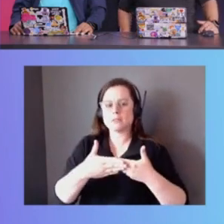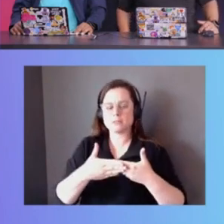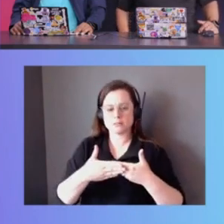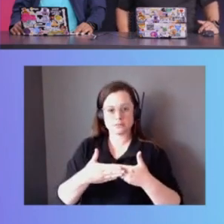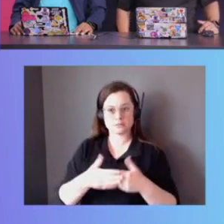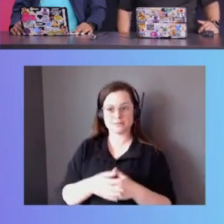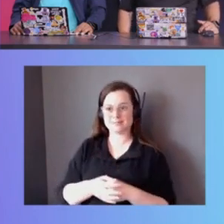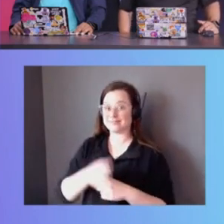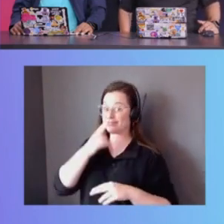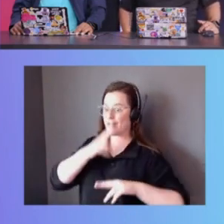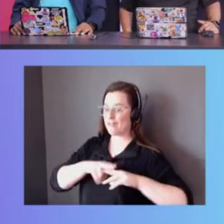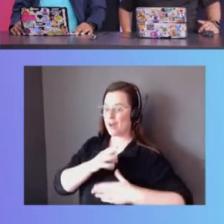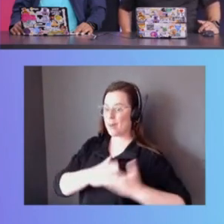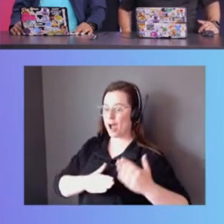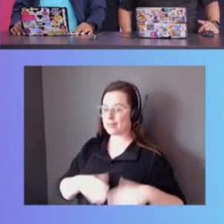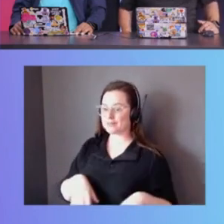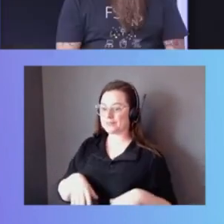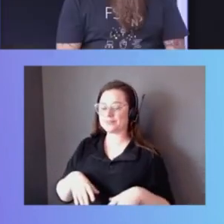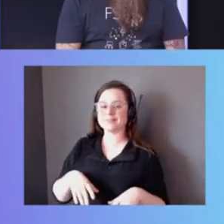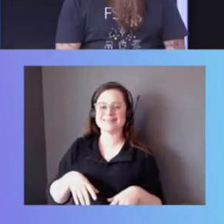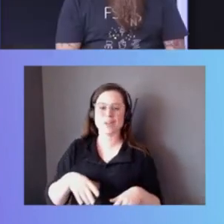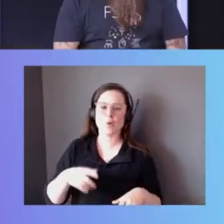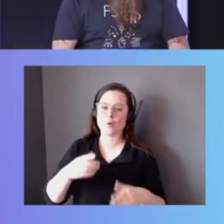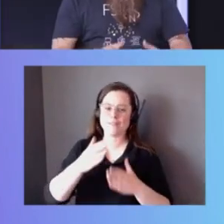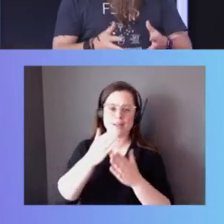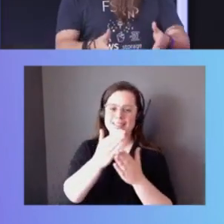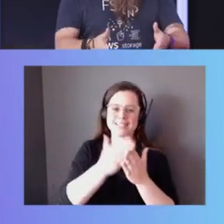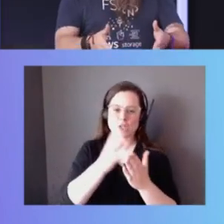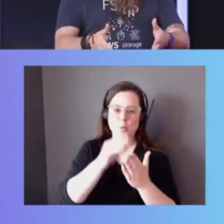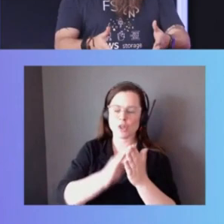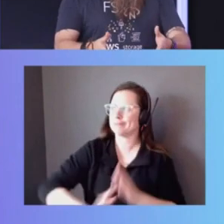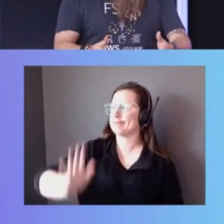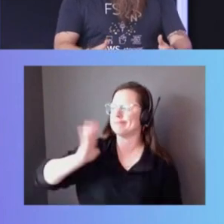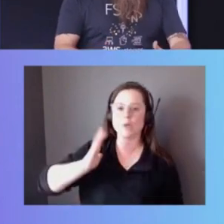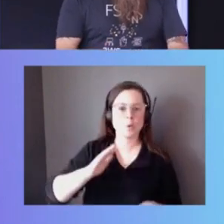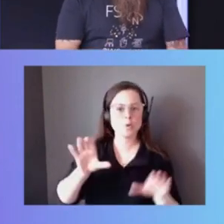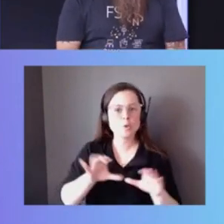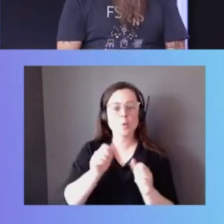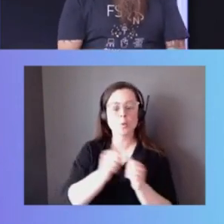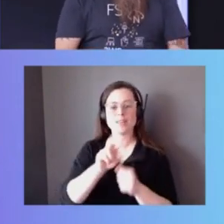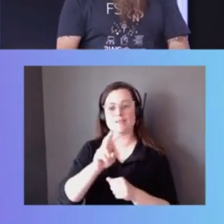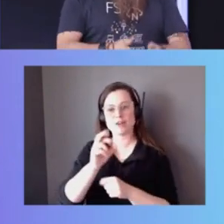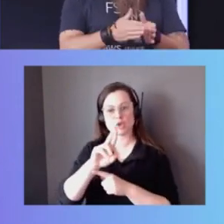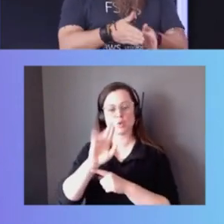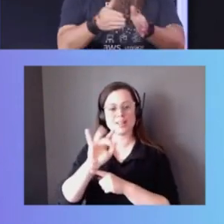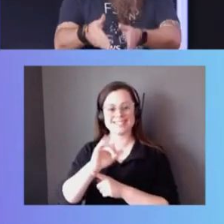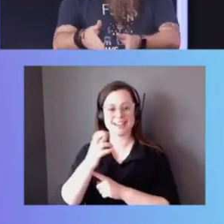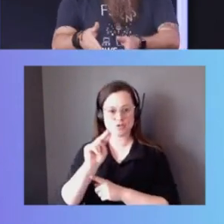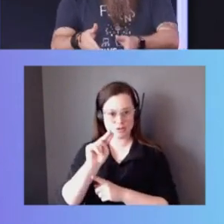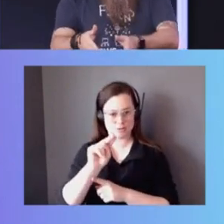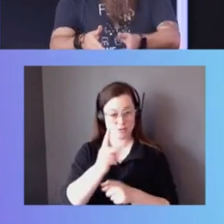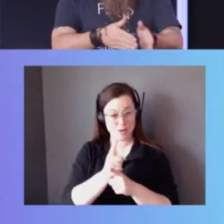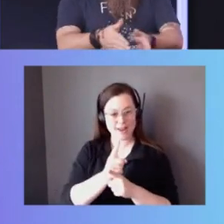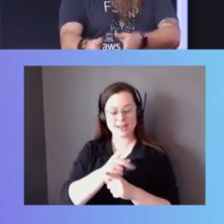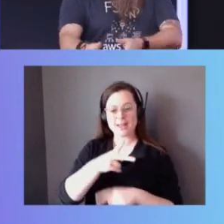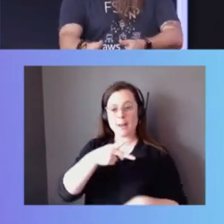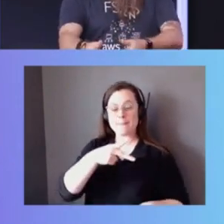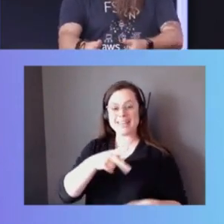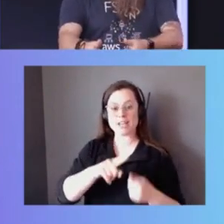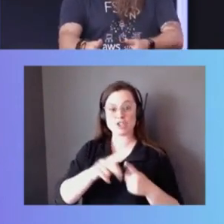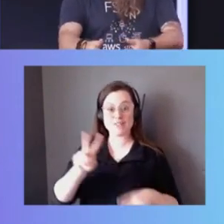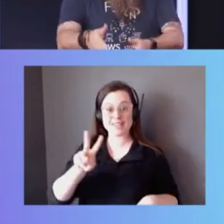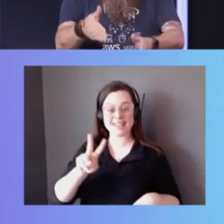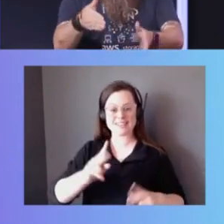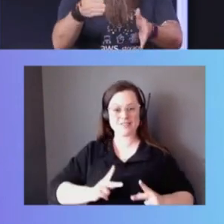part about this is we've learned all these lessons before, Anthony. We did this with virtualization as well, right? The first thing you do is you do a P2V, physical to virtual